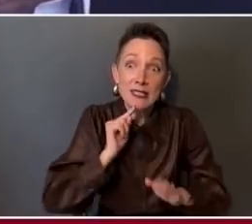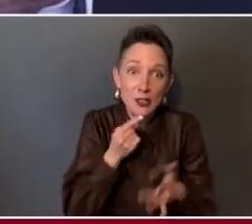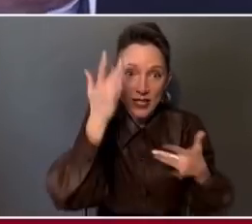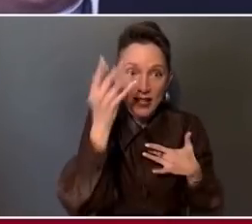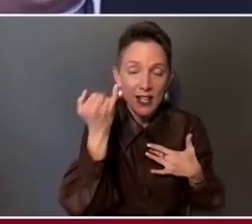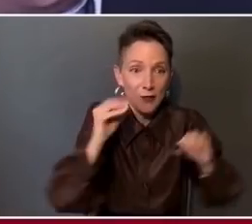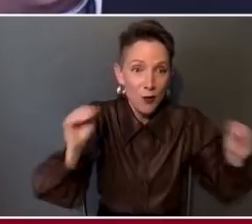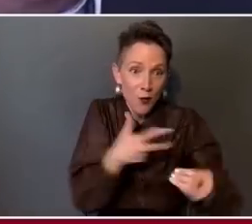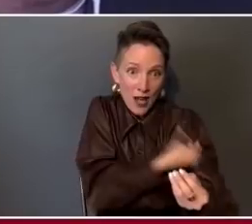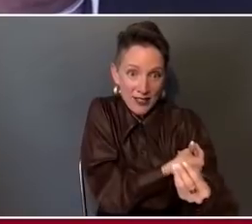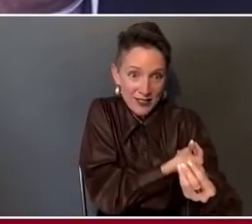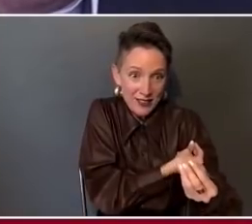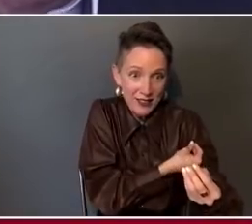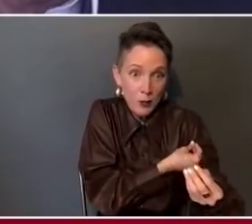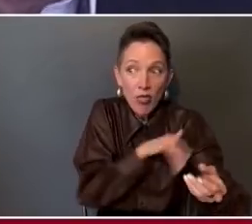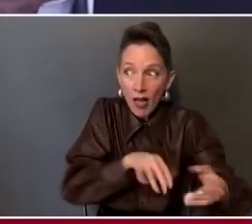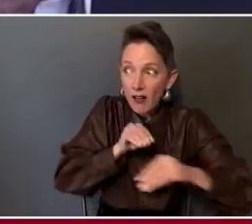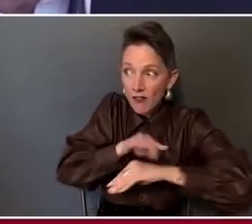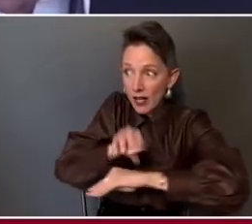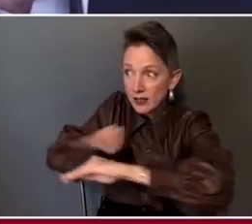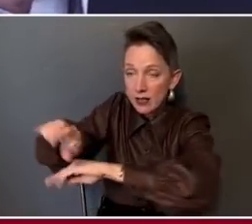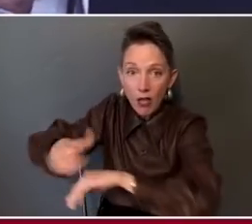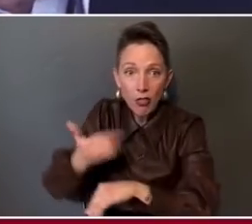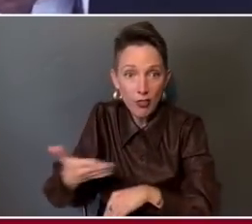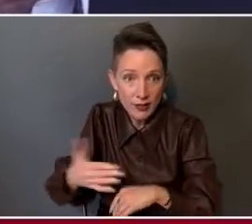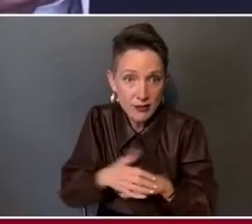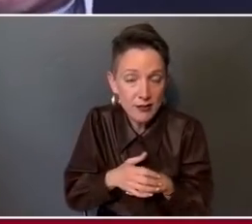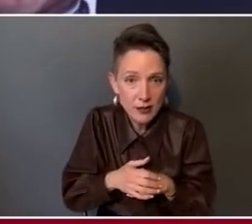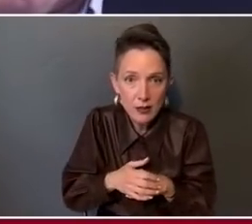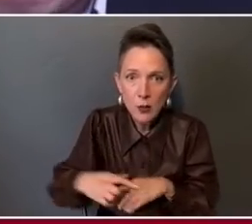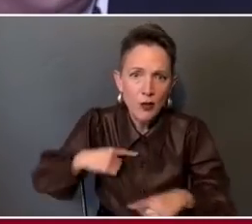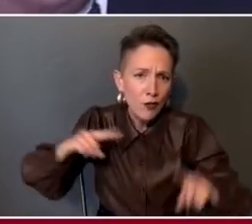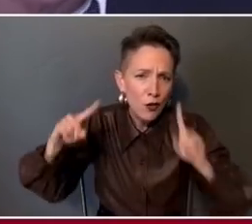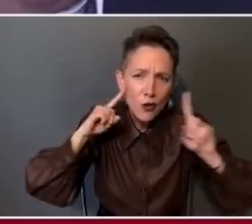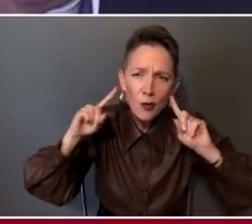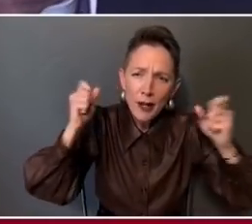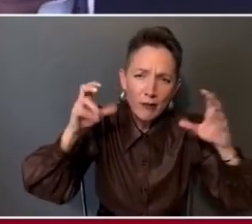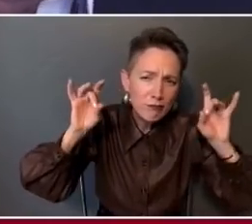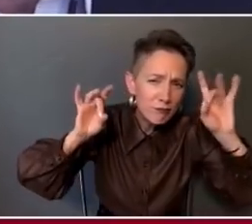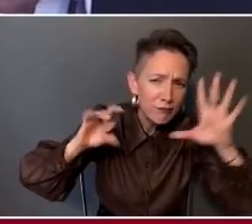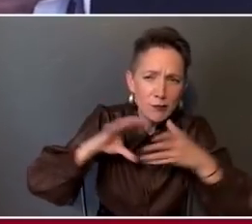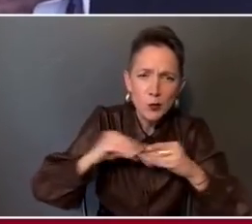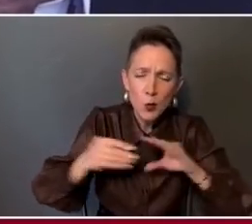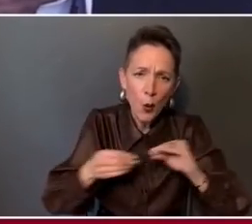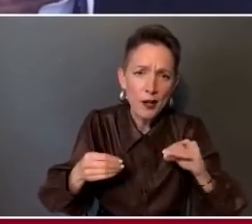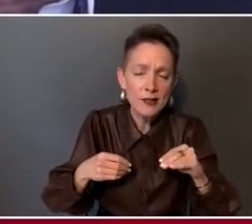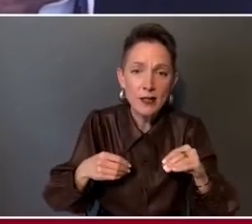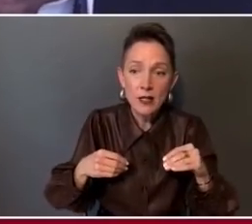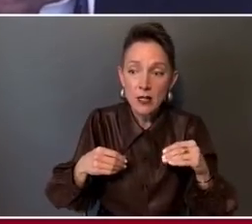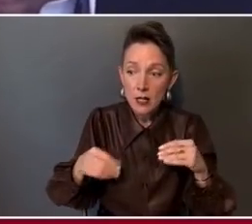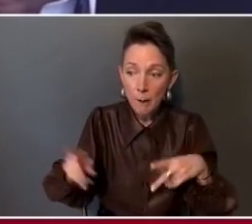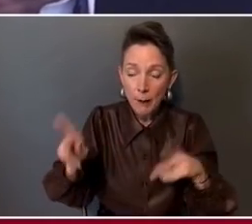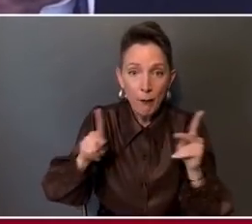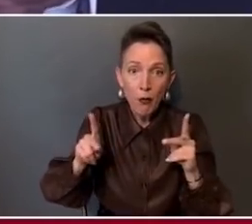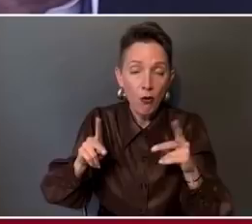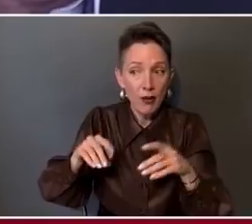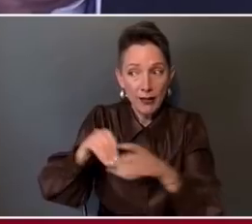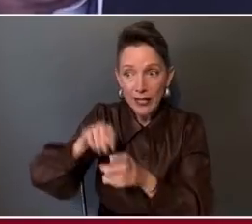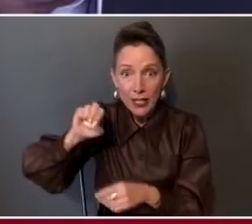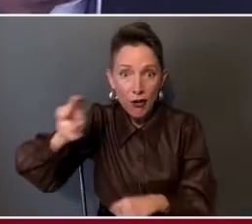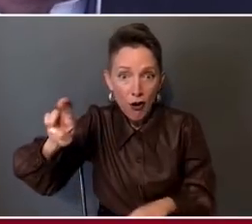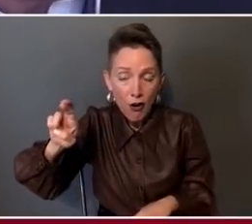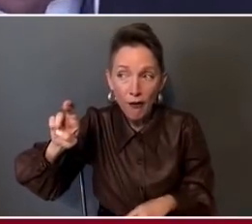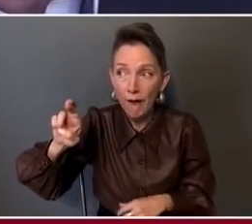begins to affect a lot of other things. You know what mean? Horror stories we're well aware of of people who, after being in the emergency room